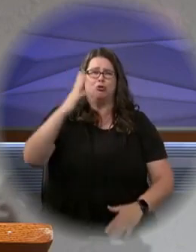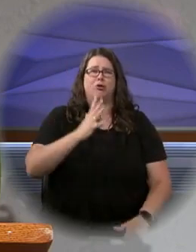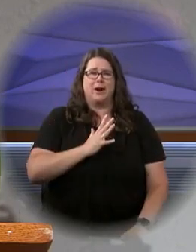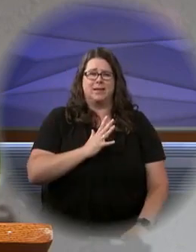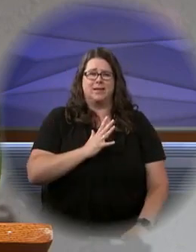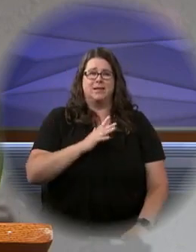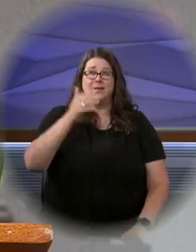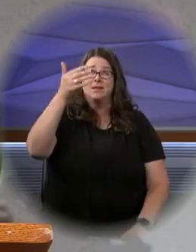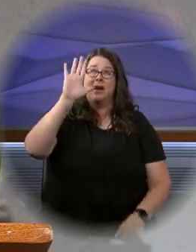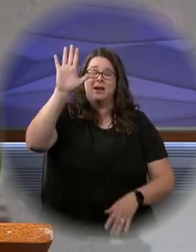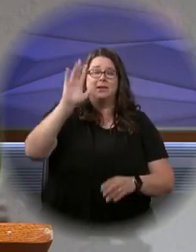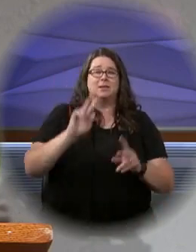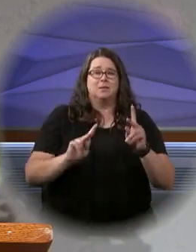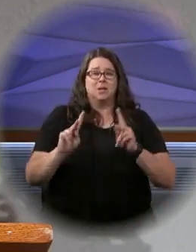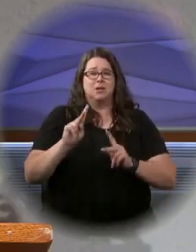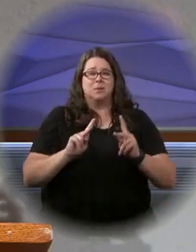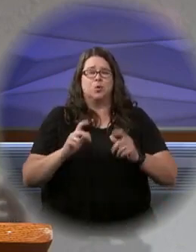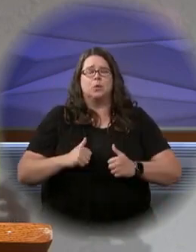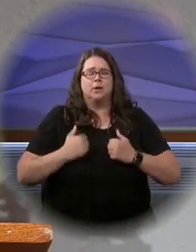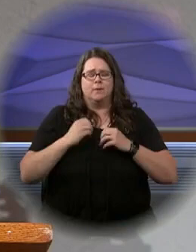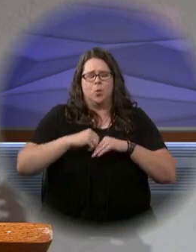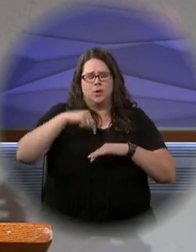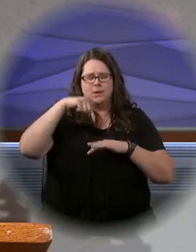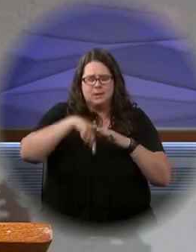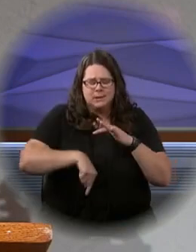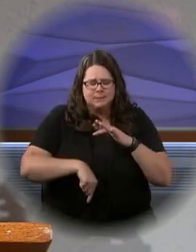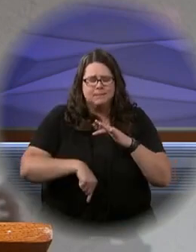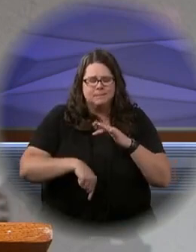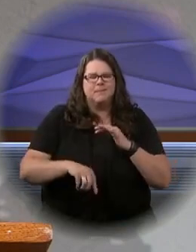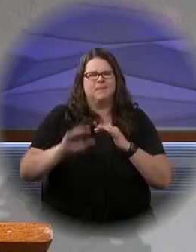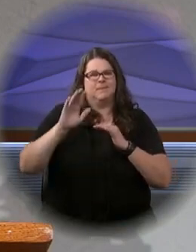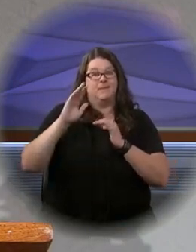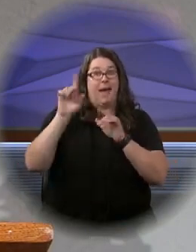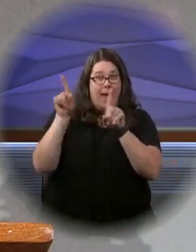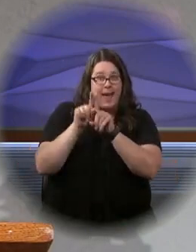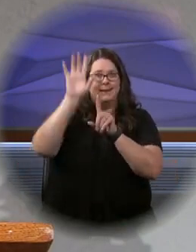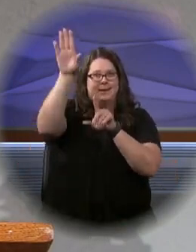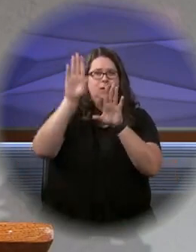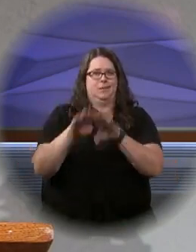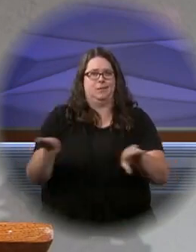as God's people to live more deeply as God's people.